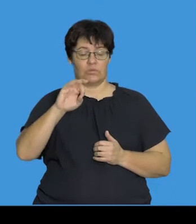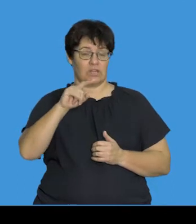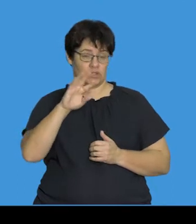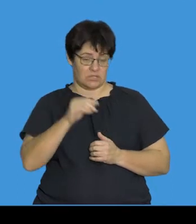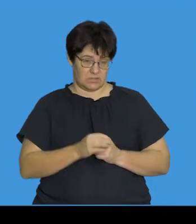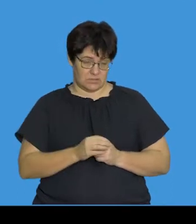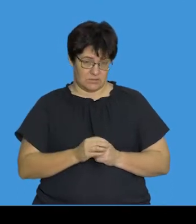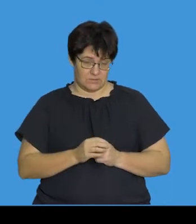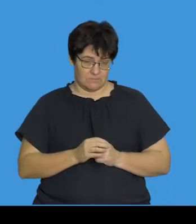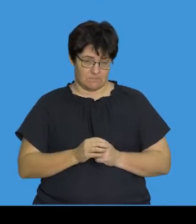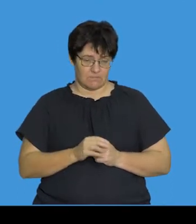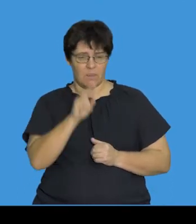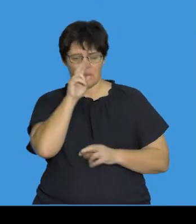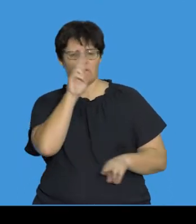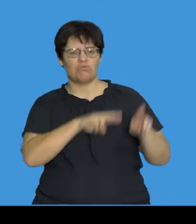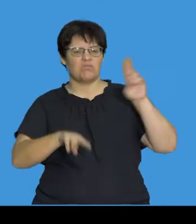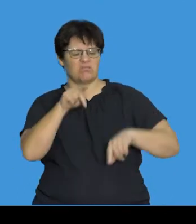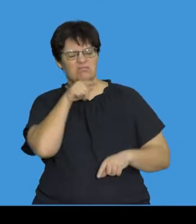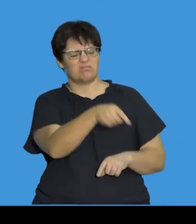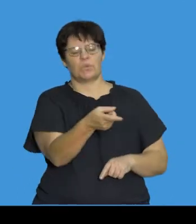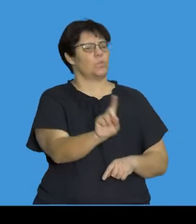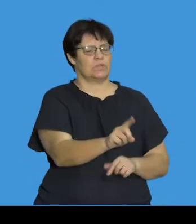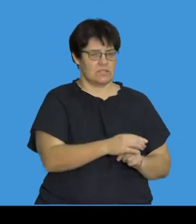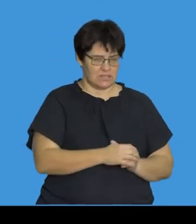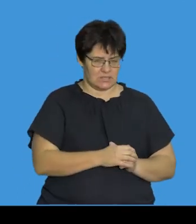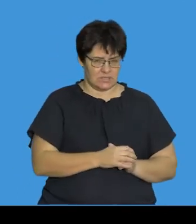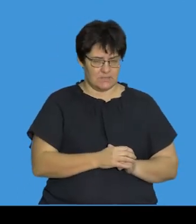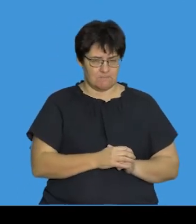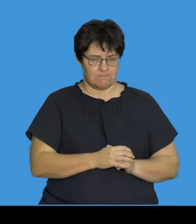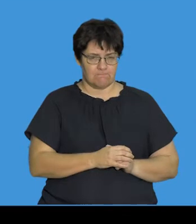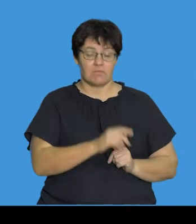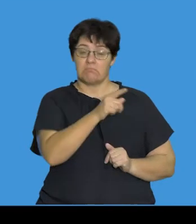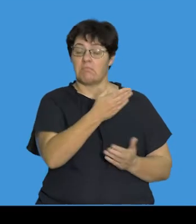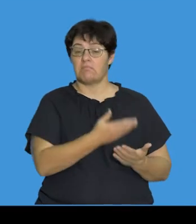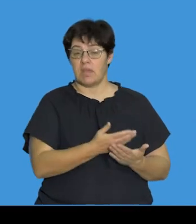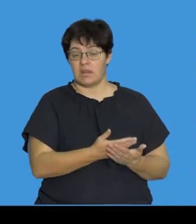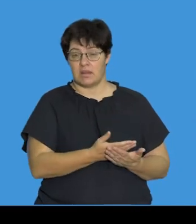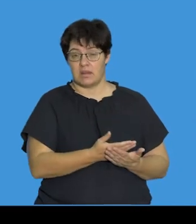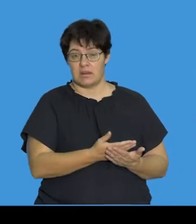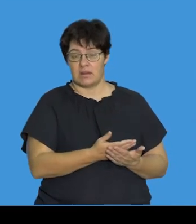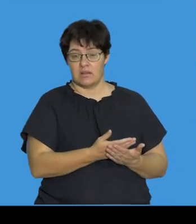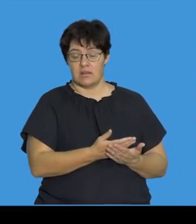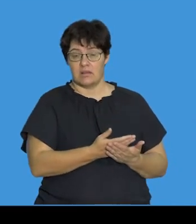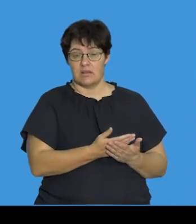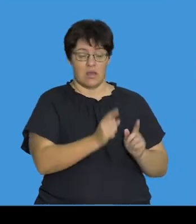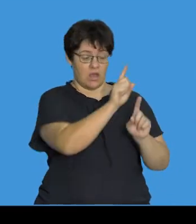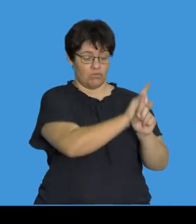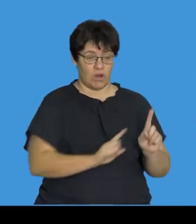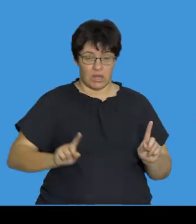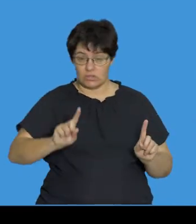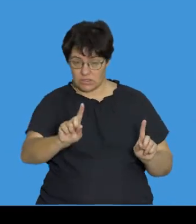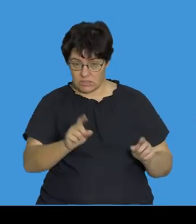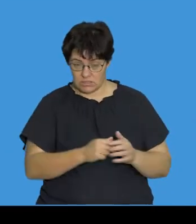segment, let's try and review what chromosomal mutations are. So, I mentioned that they could be the